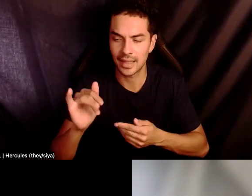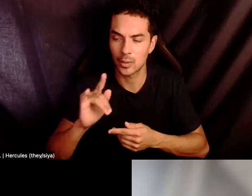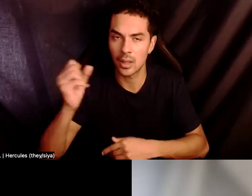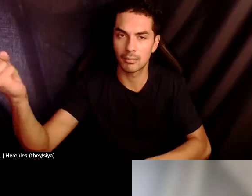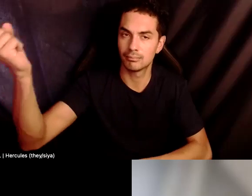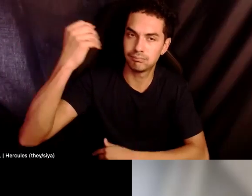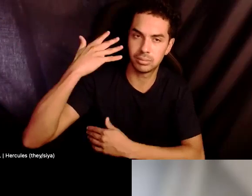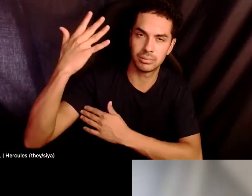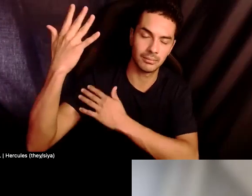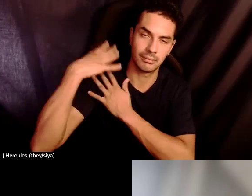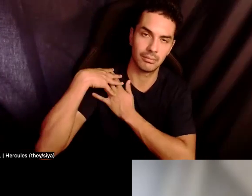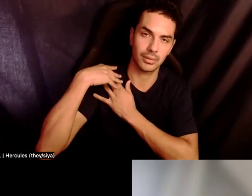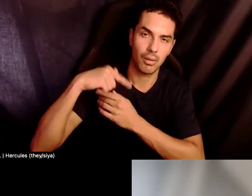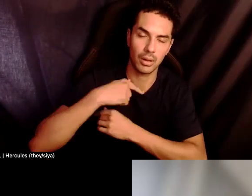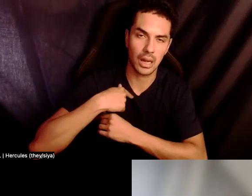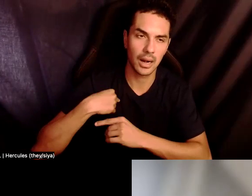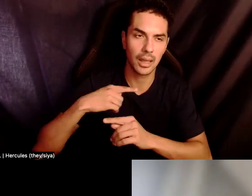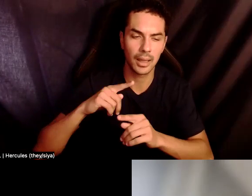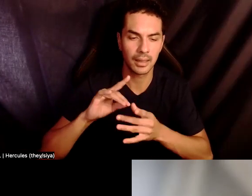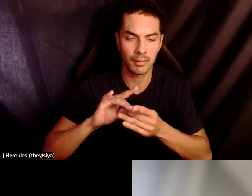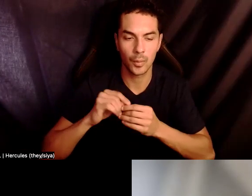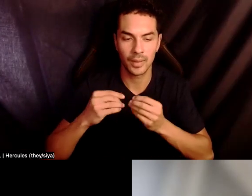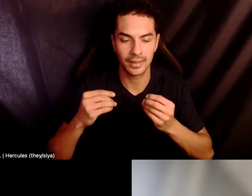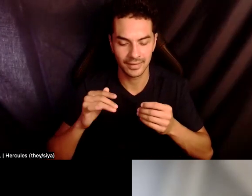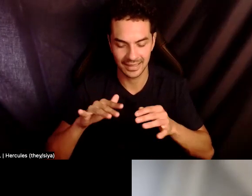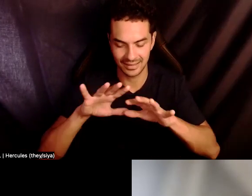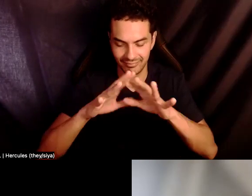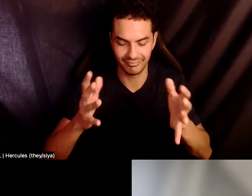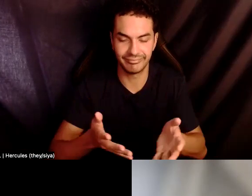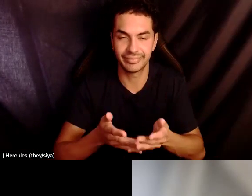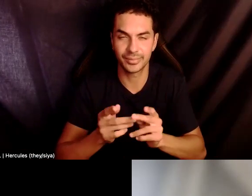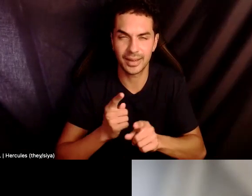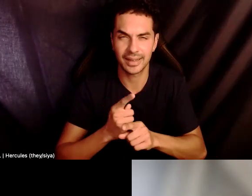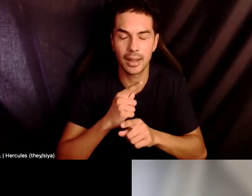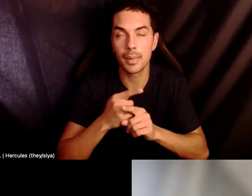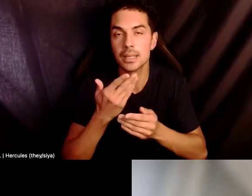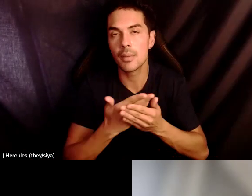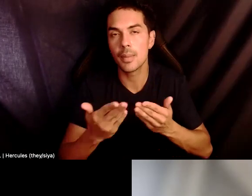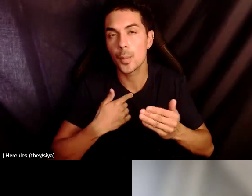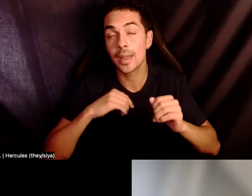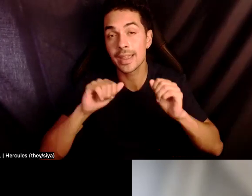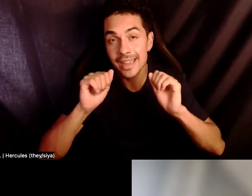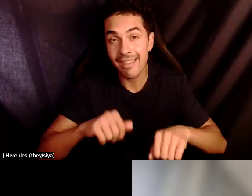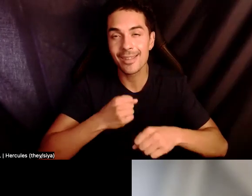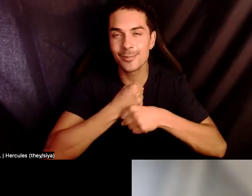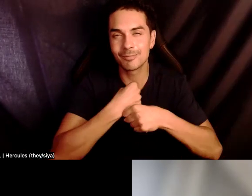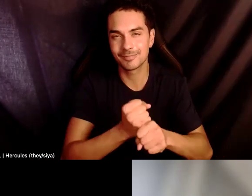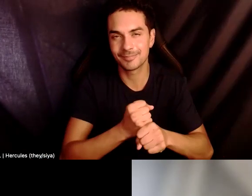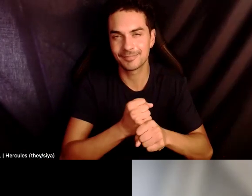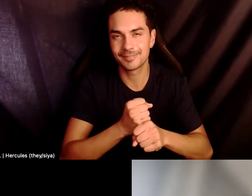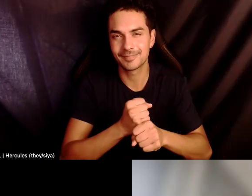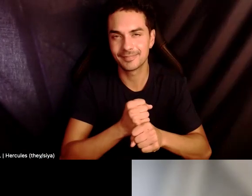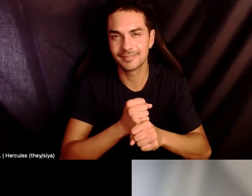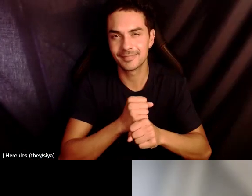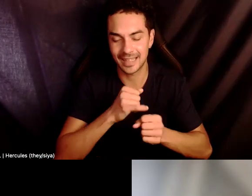um, in this sphere, the way that we're talking about right now. Um, it's something that we can create and it's an expression